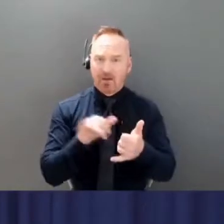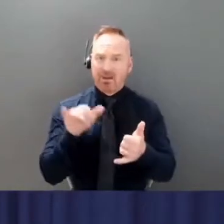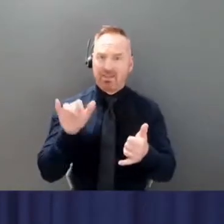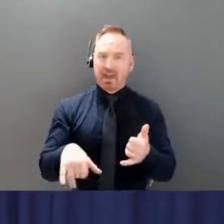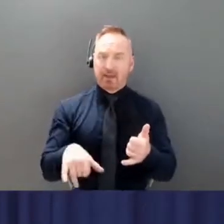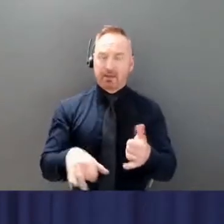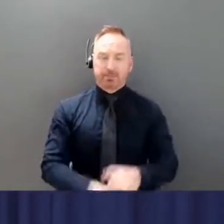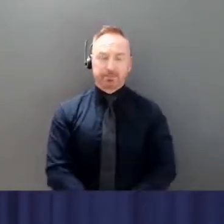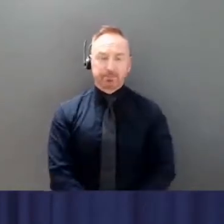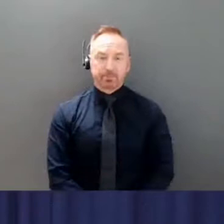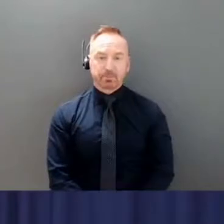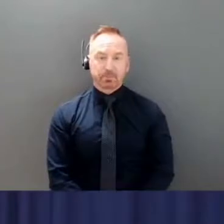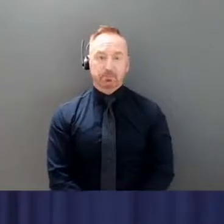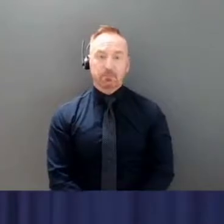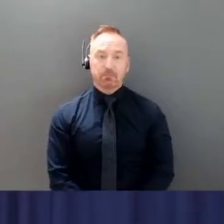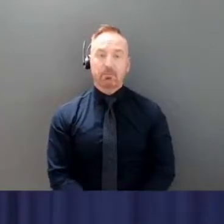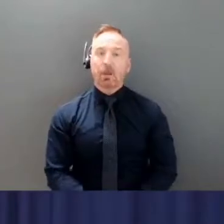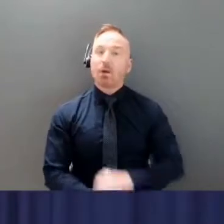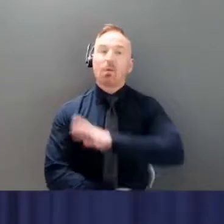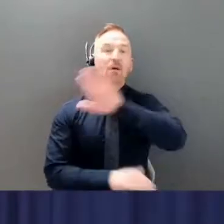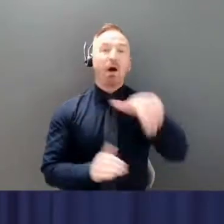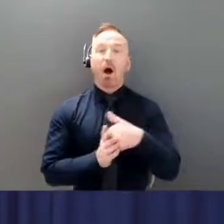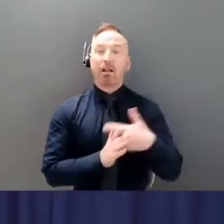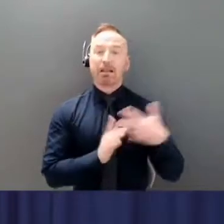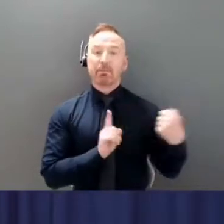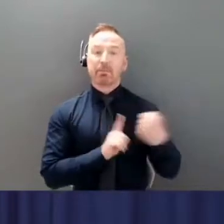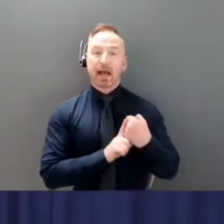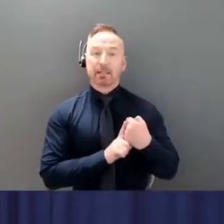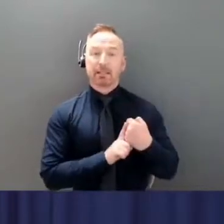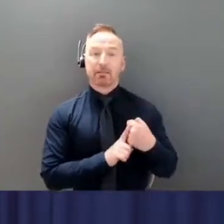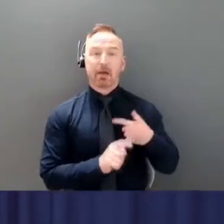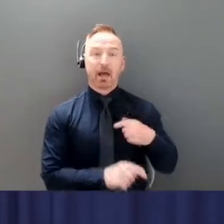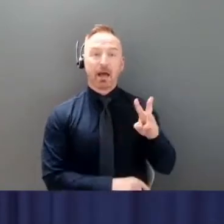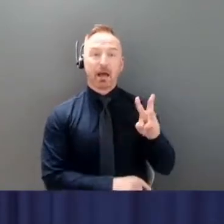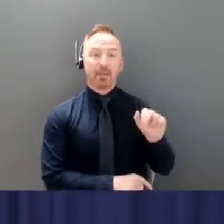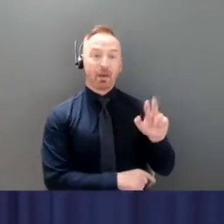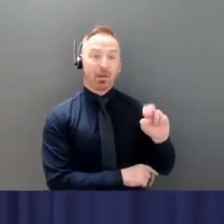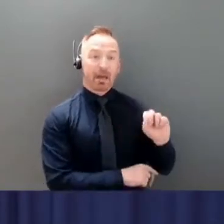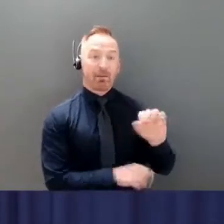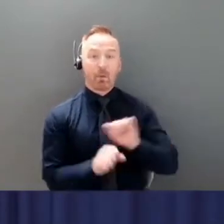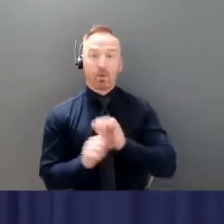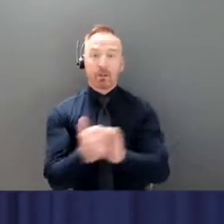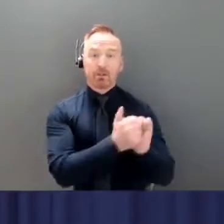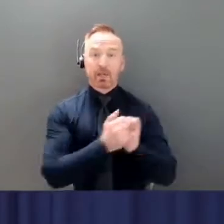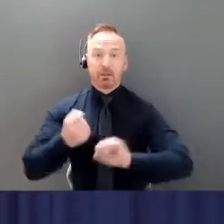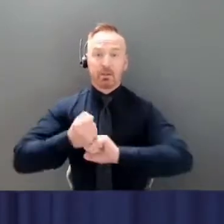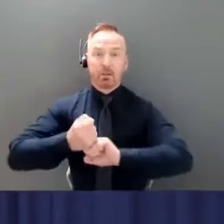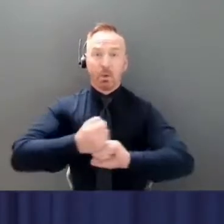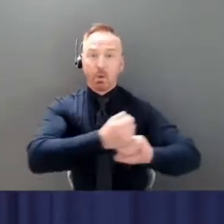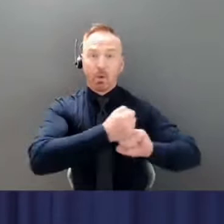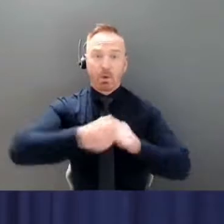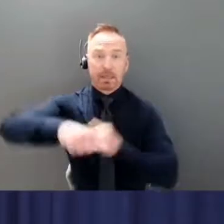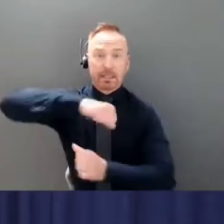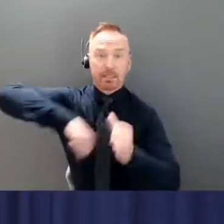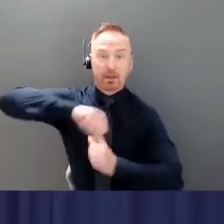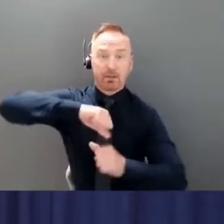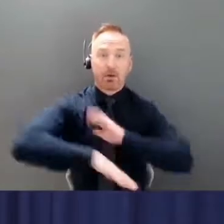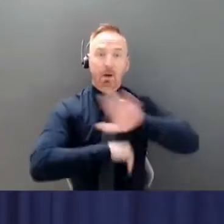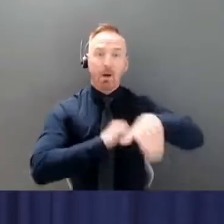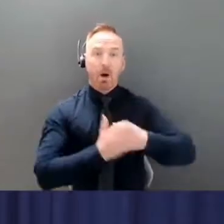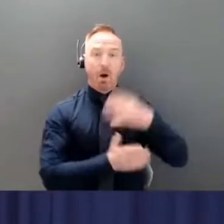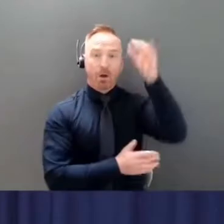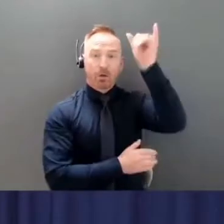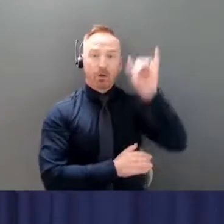We are all affected by this wave and we need to work together to support each other to get through it. All Yukon'ers have a role